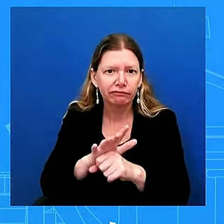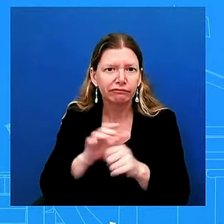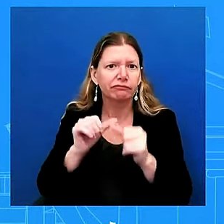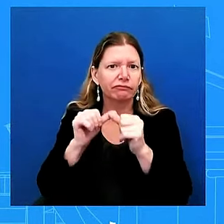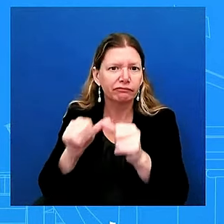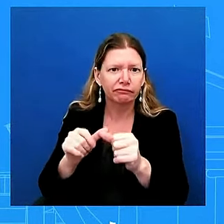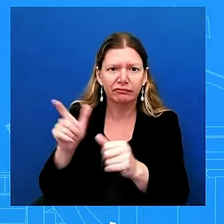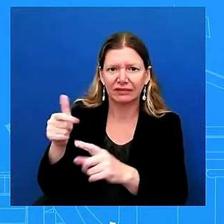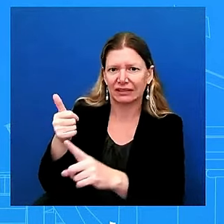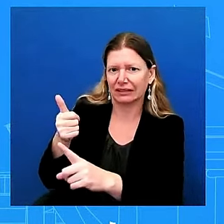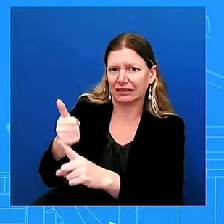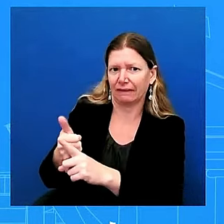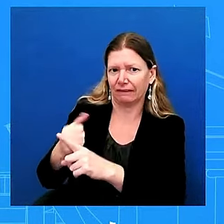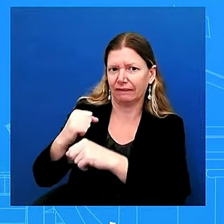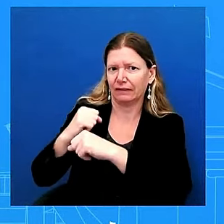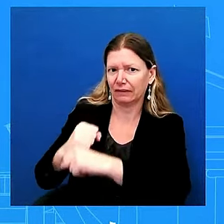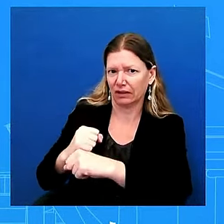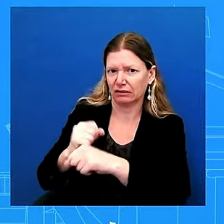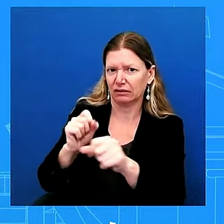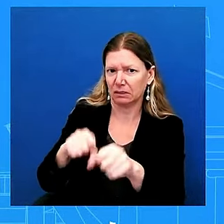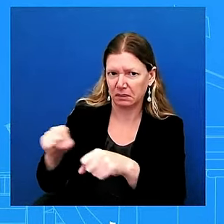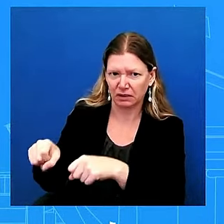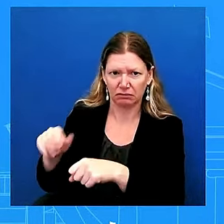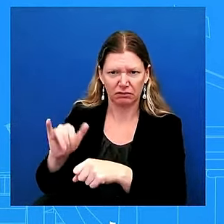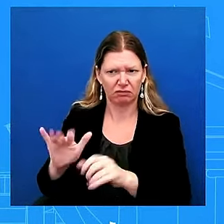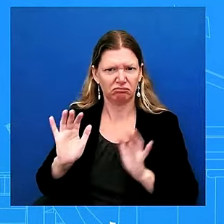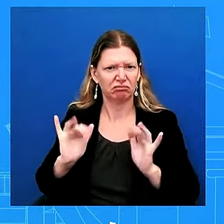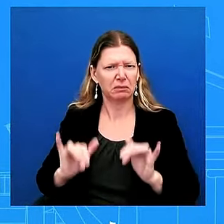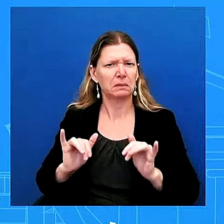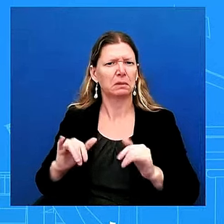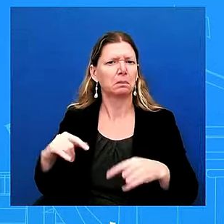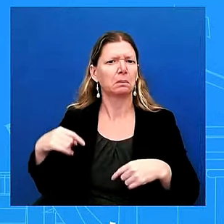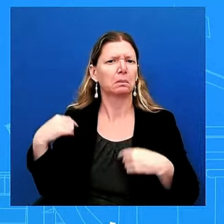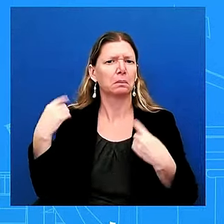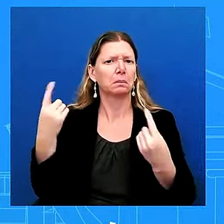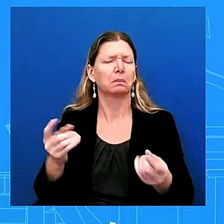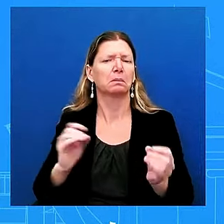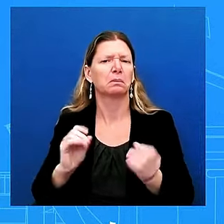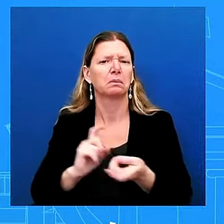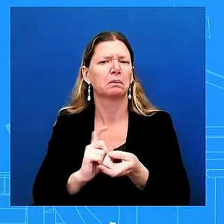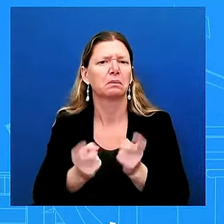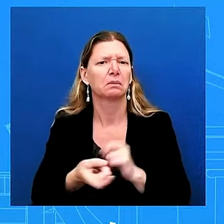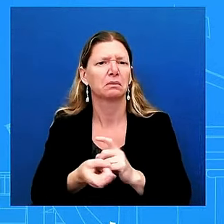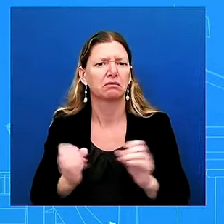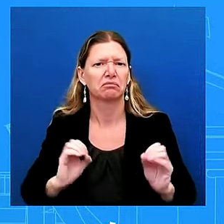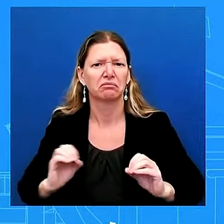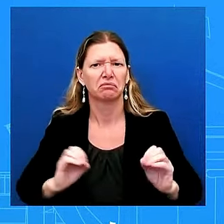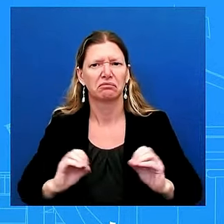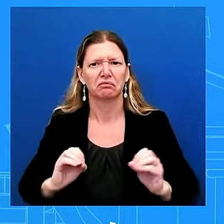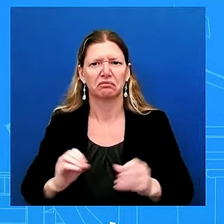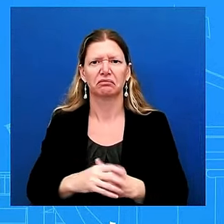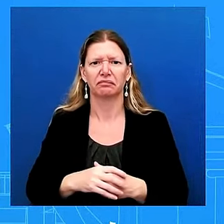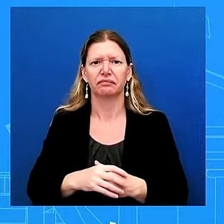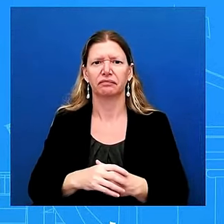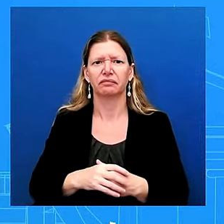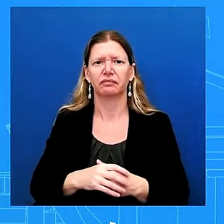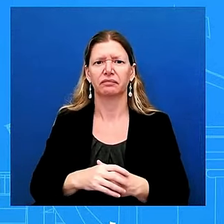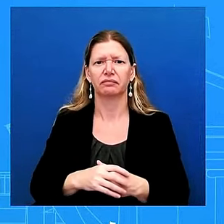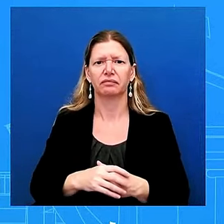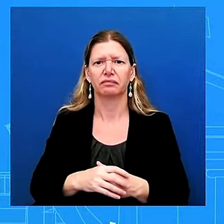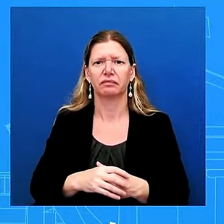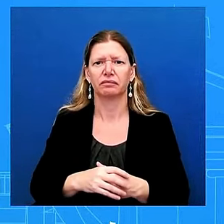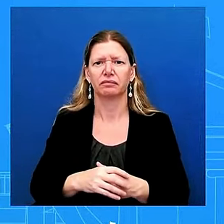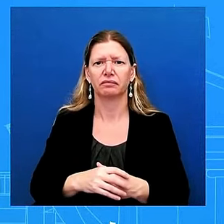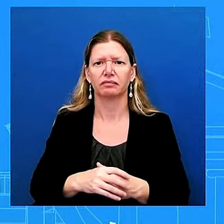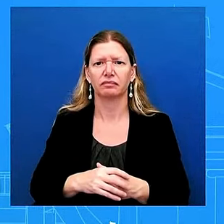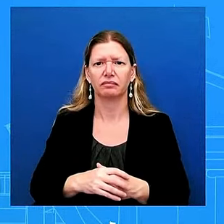what we've been continuing and trying to do and so that's how i would look at the taiwan pda reacted have they communicated how they feel about this i would i